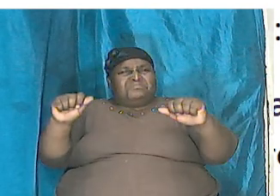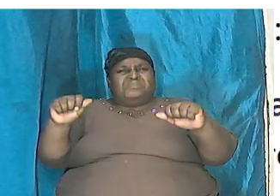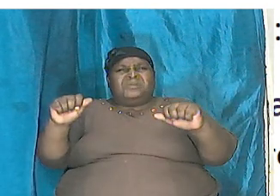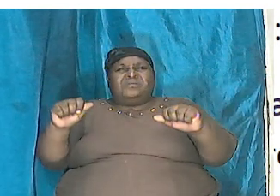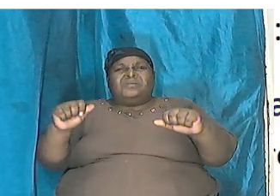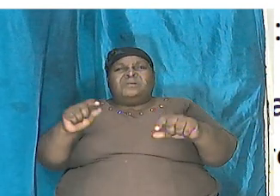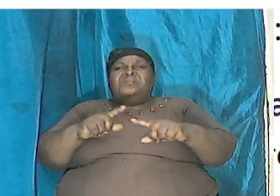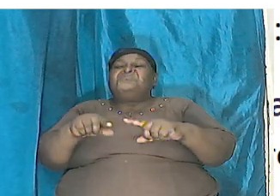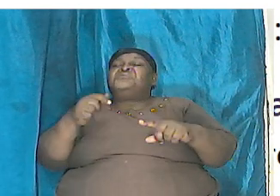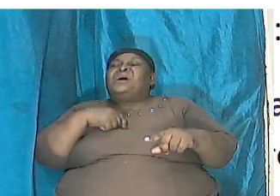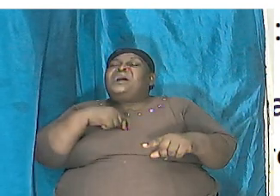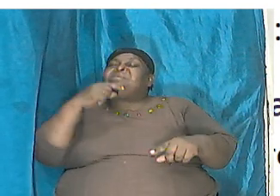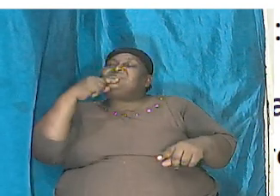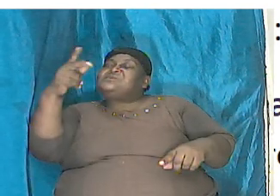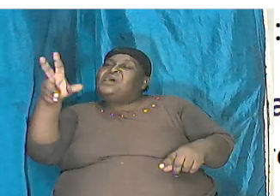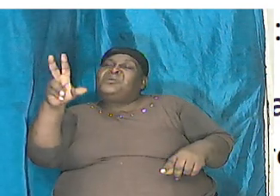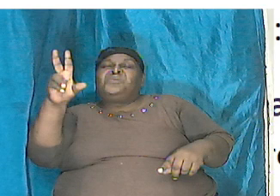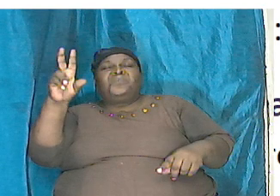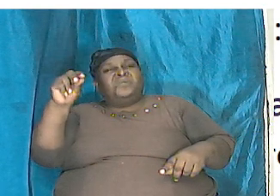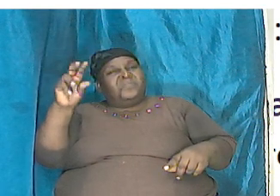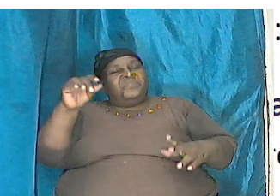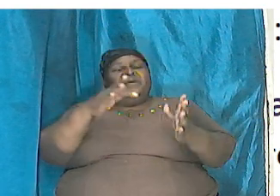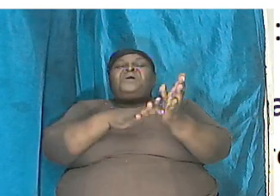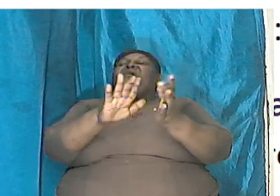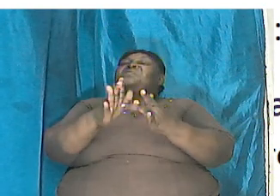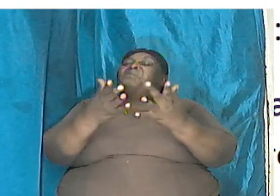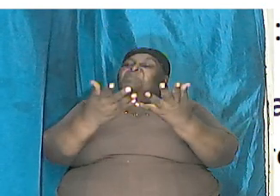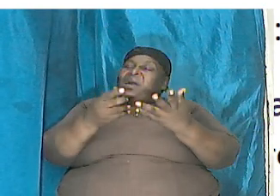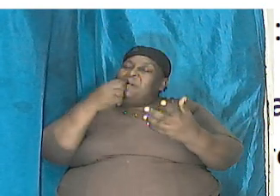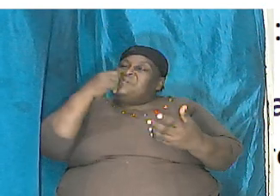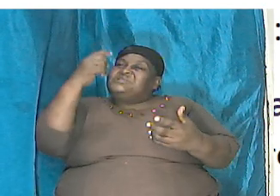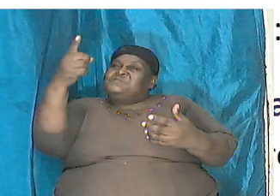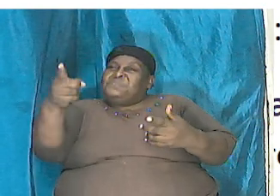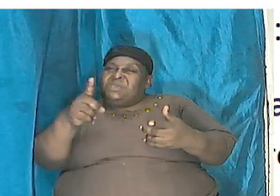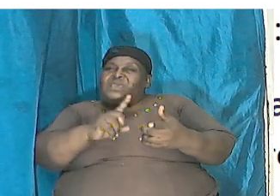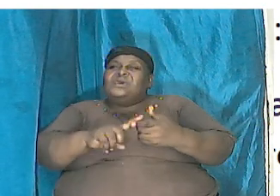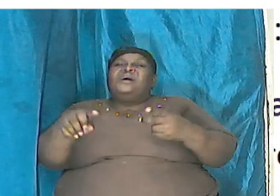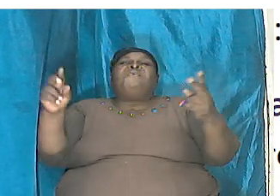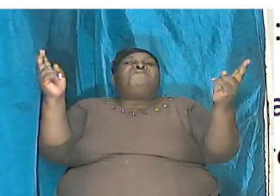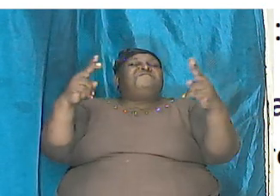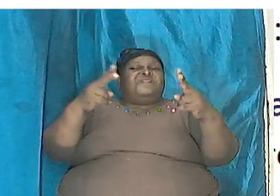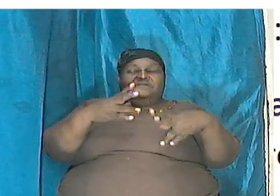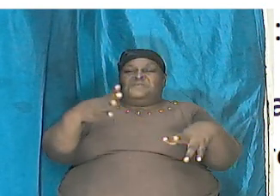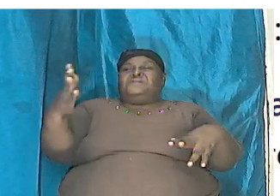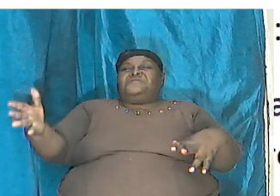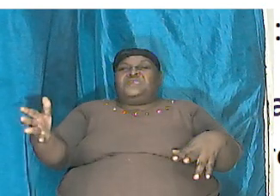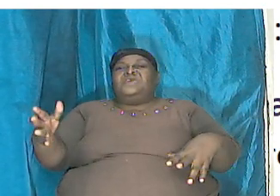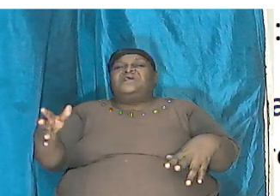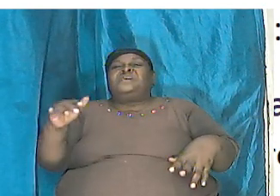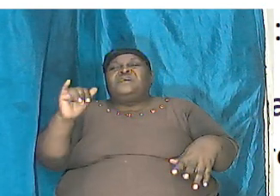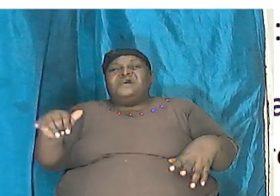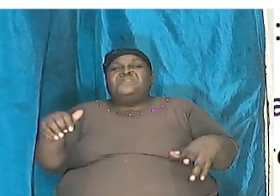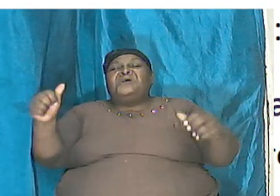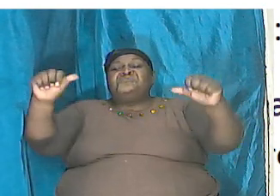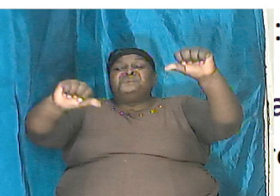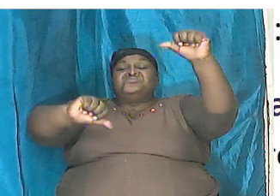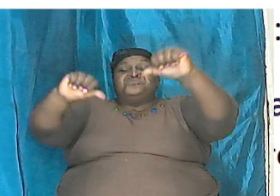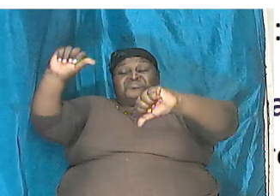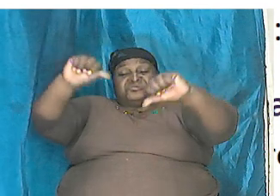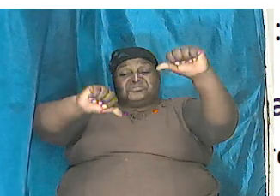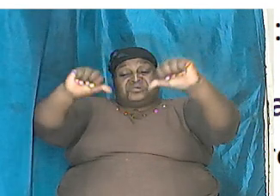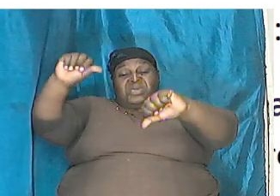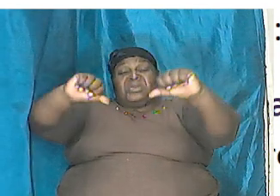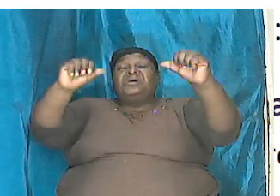rebuffed that and I say the bible speaks to the very things that the scientists speak to